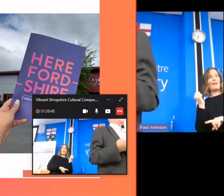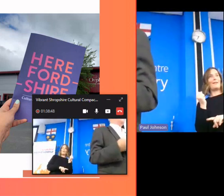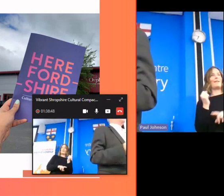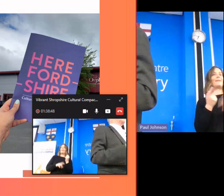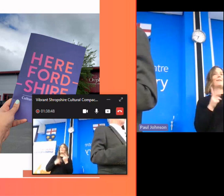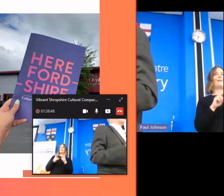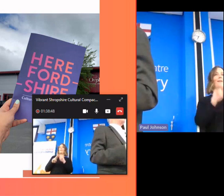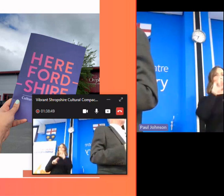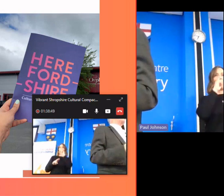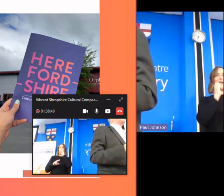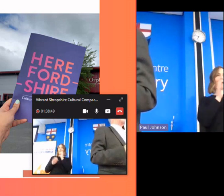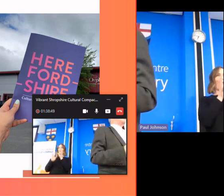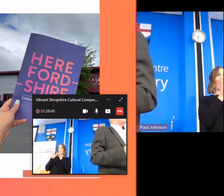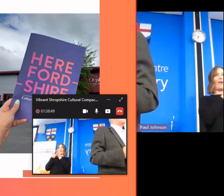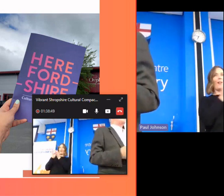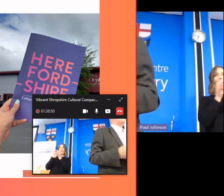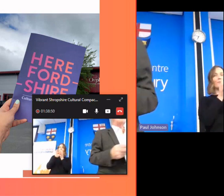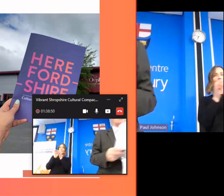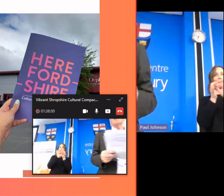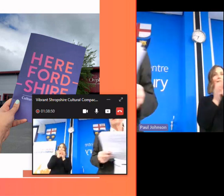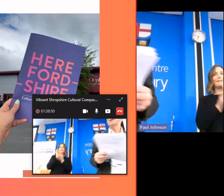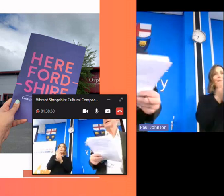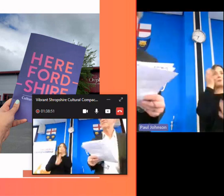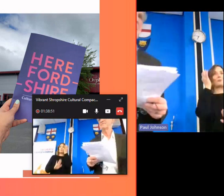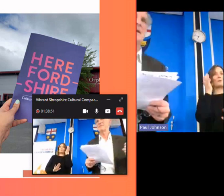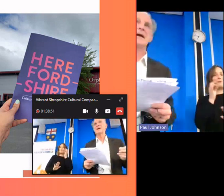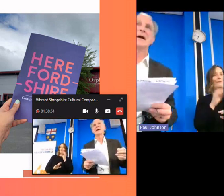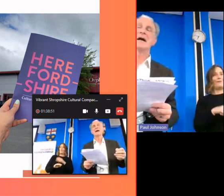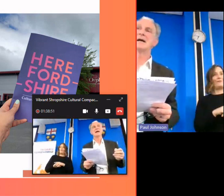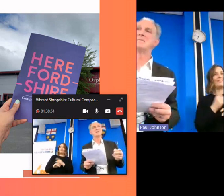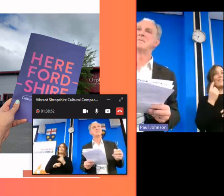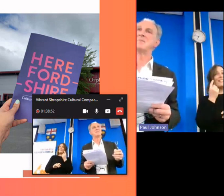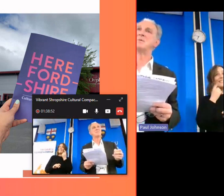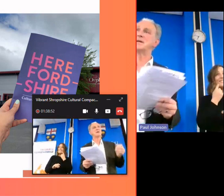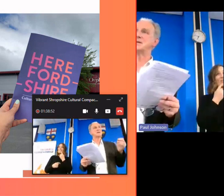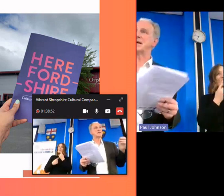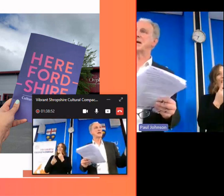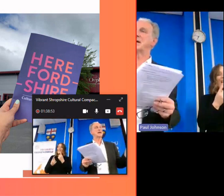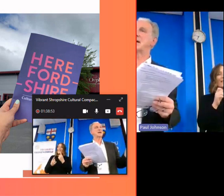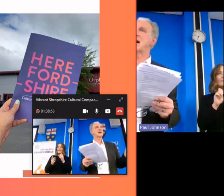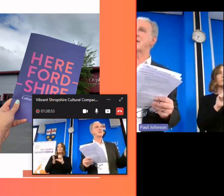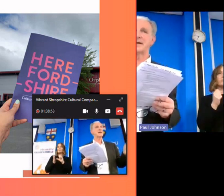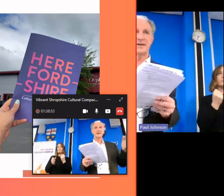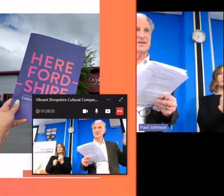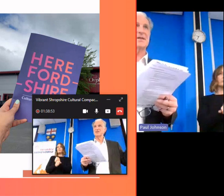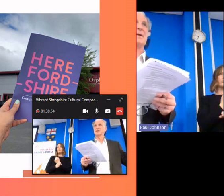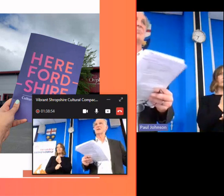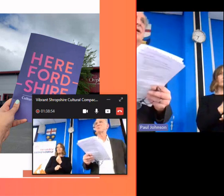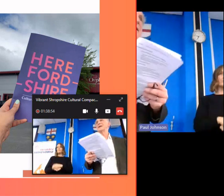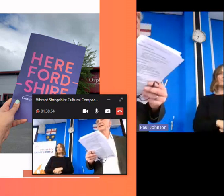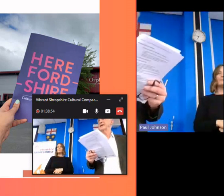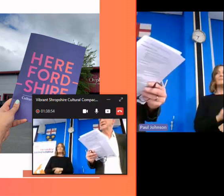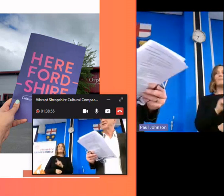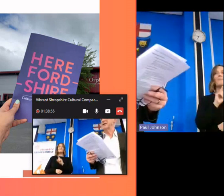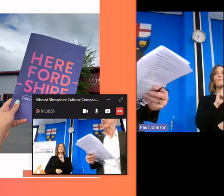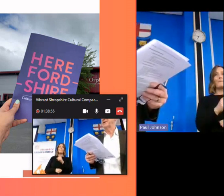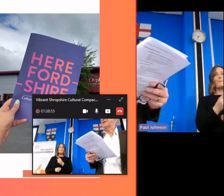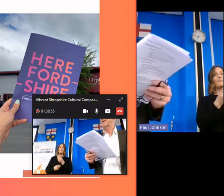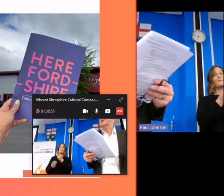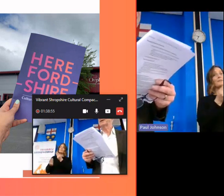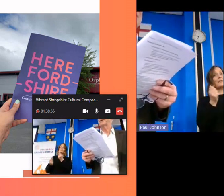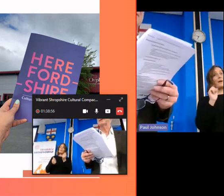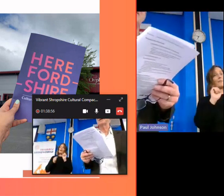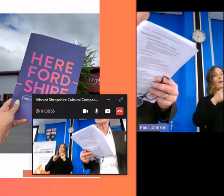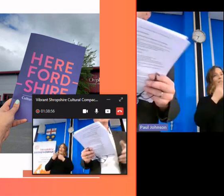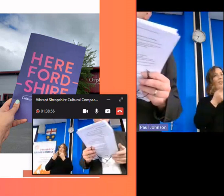can actually get these collaborations working easier said than done um but uh i think as i say bringing in some